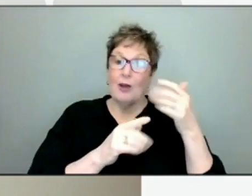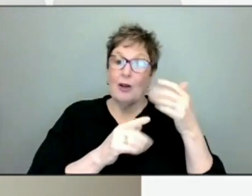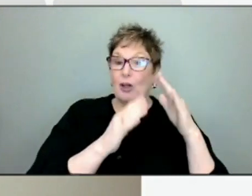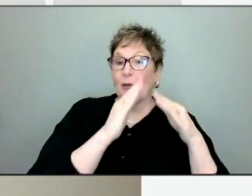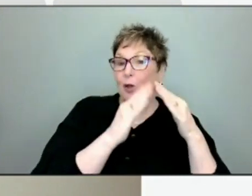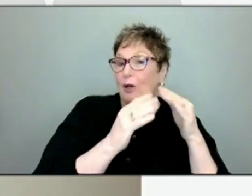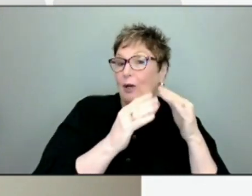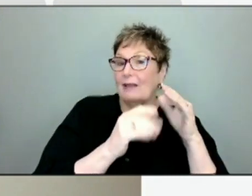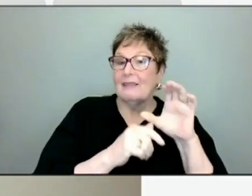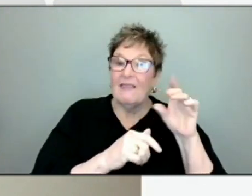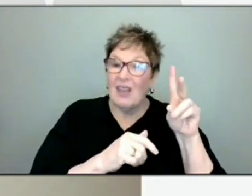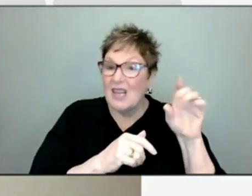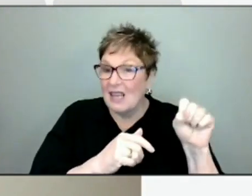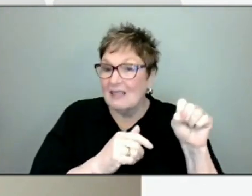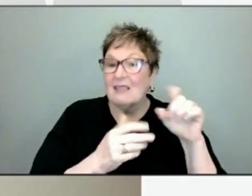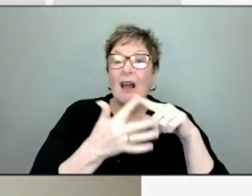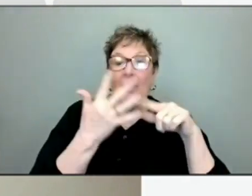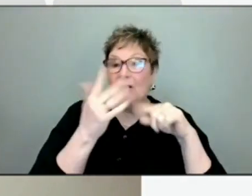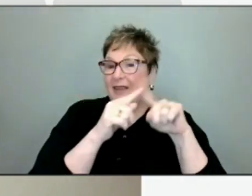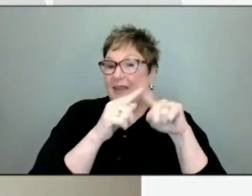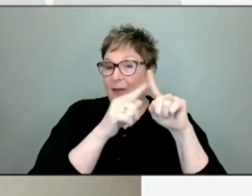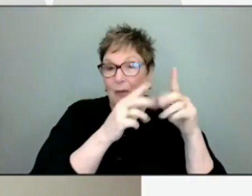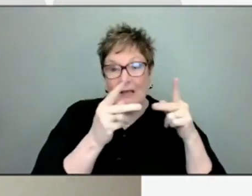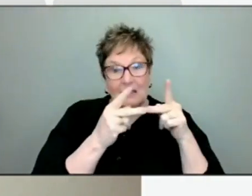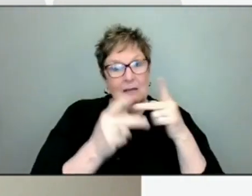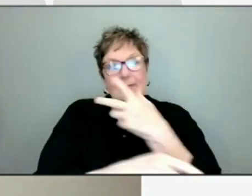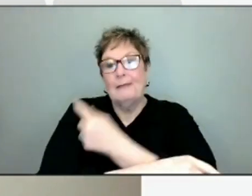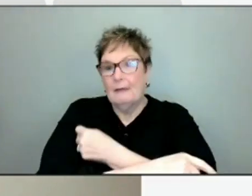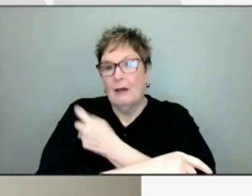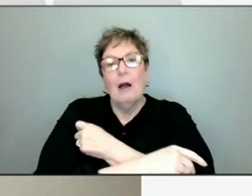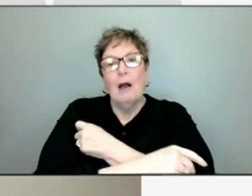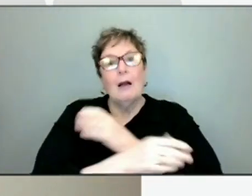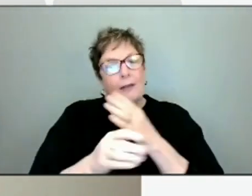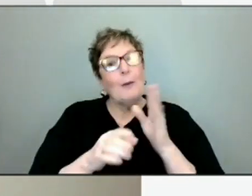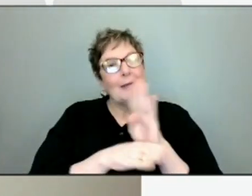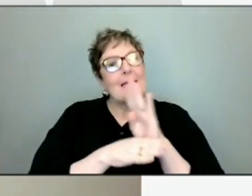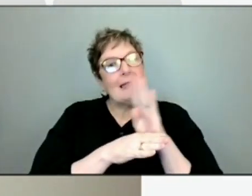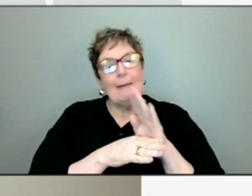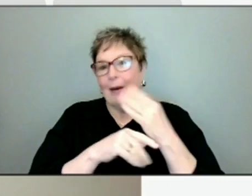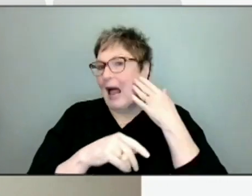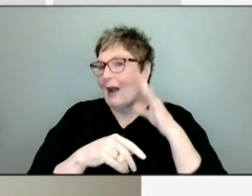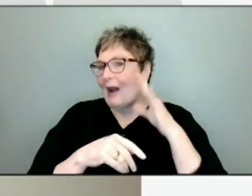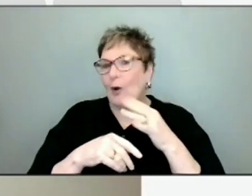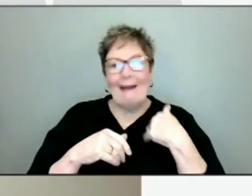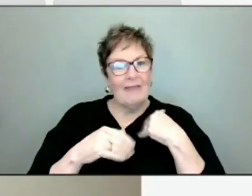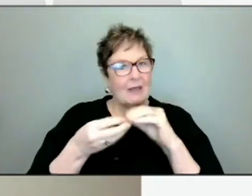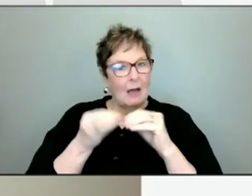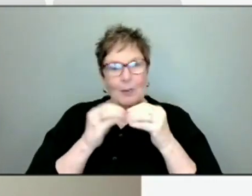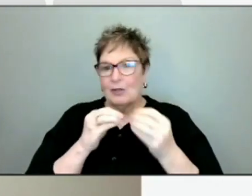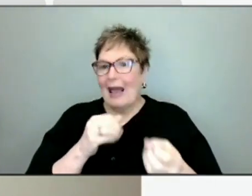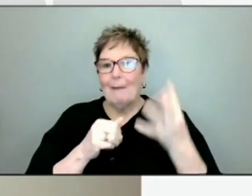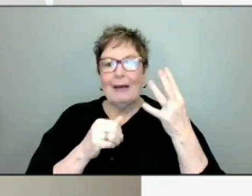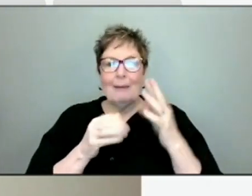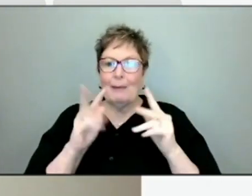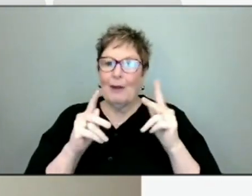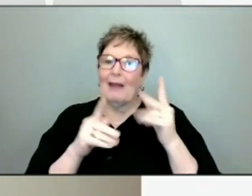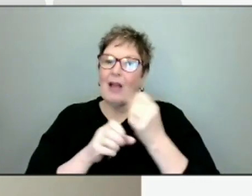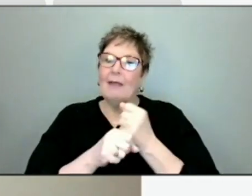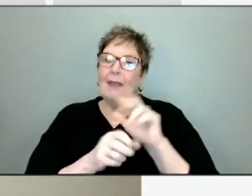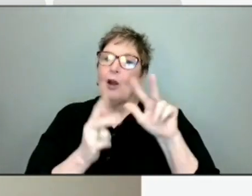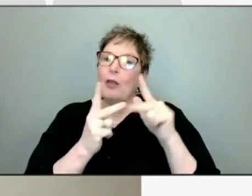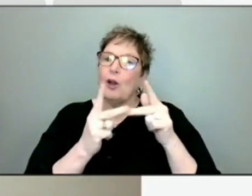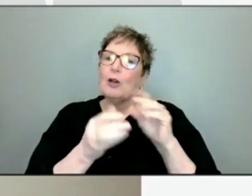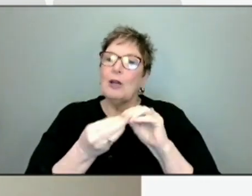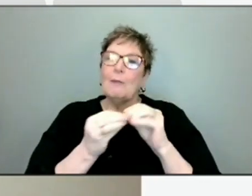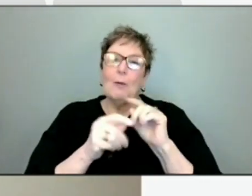And I don't have an exact number of sort of to quantify how many folks have received their third dose of booster shot, but I will certainly be